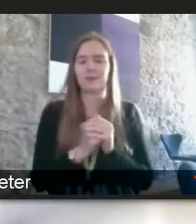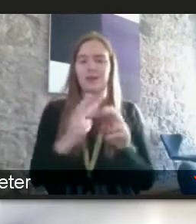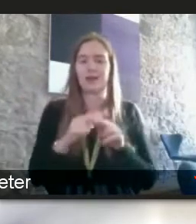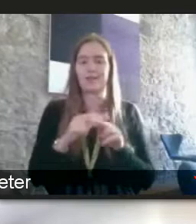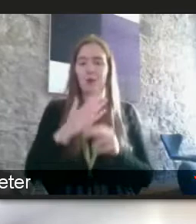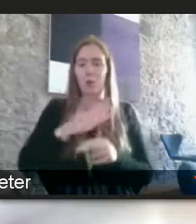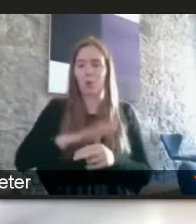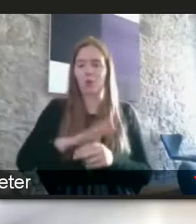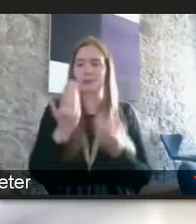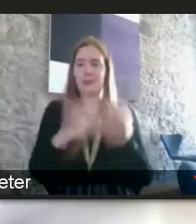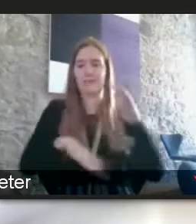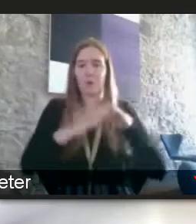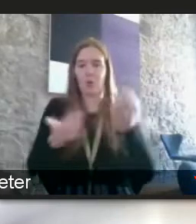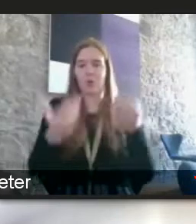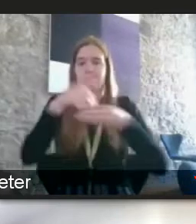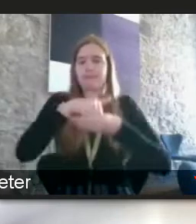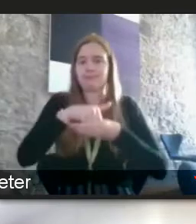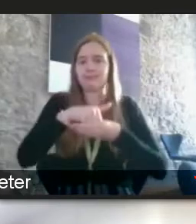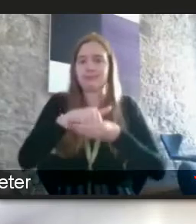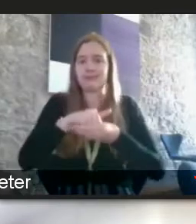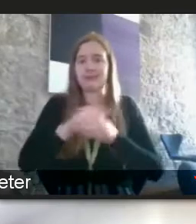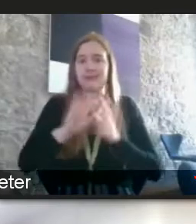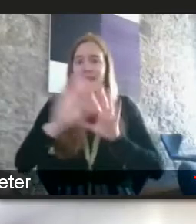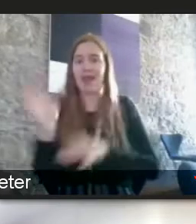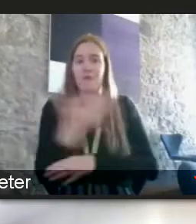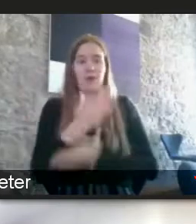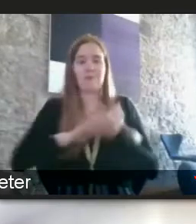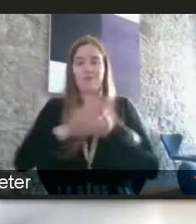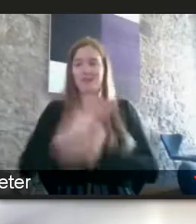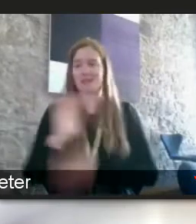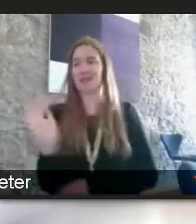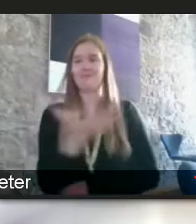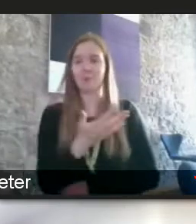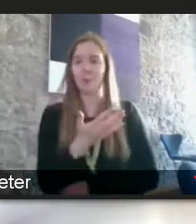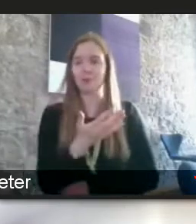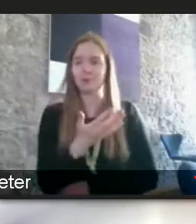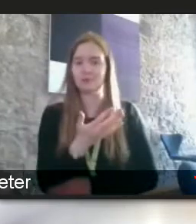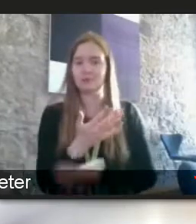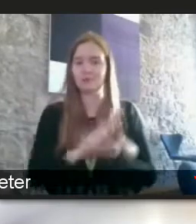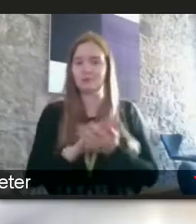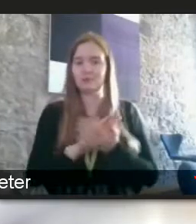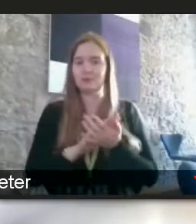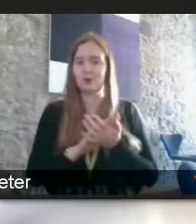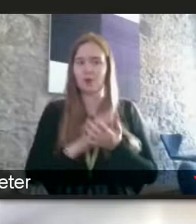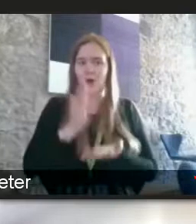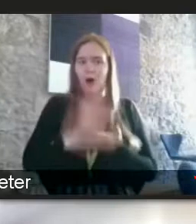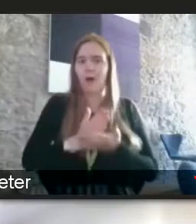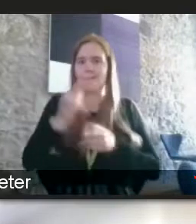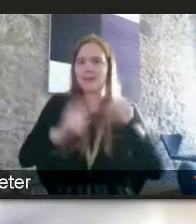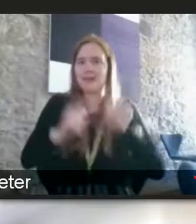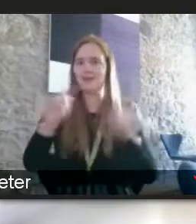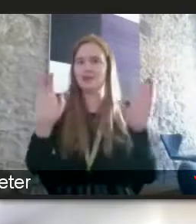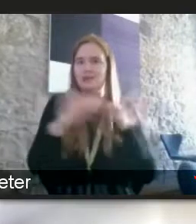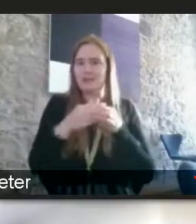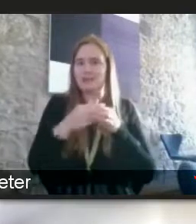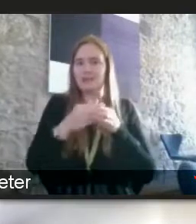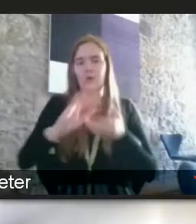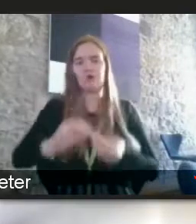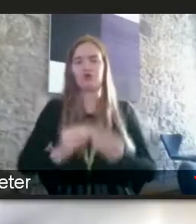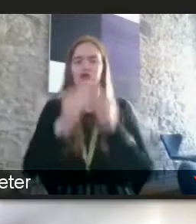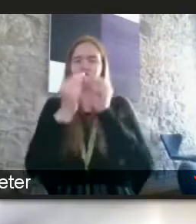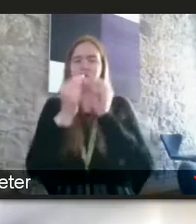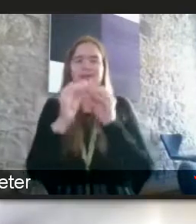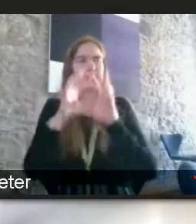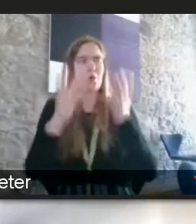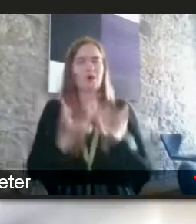truly inclusive and to me everyone means everyone you know you build truly inclusive diverse teams you will build the world-class digital product